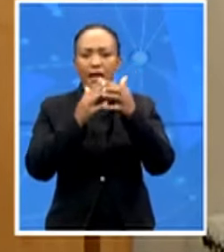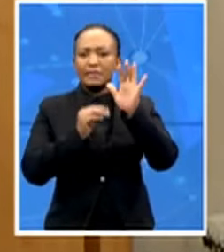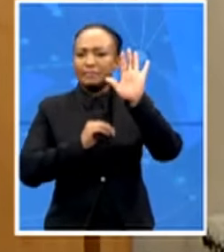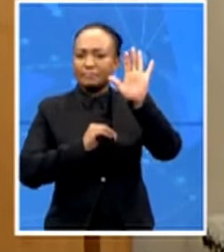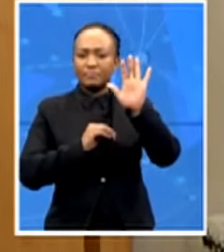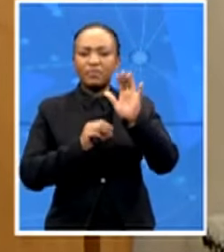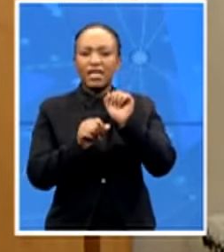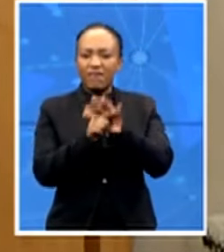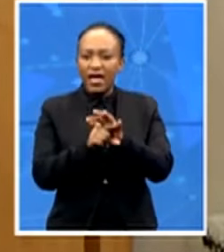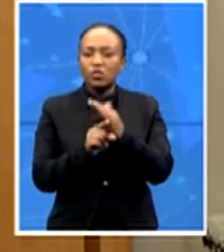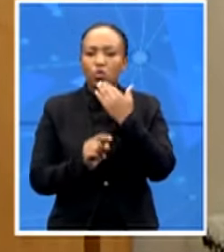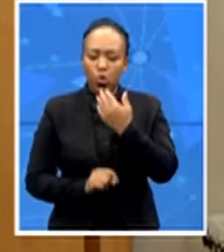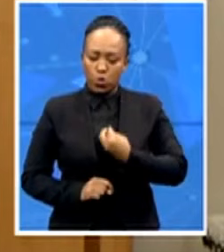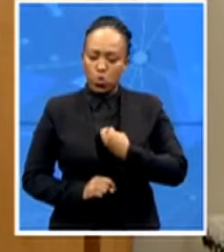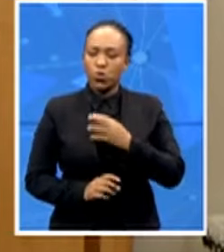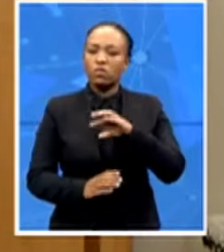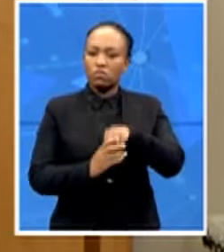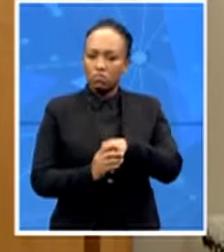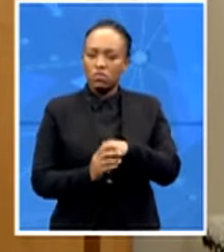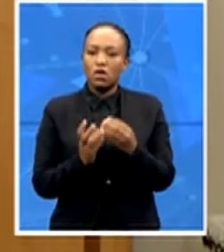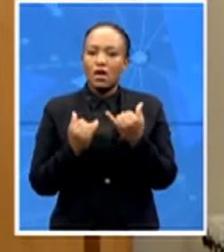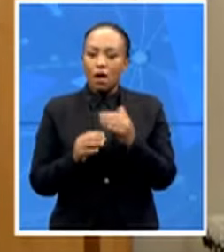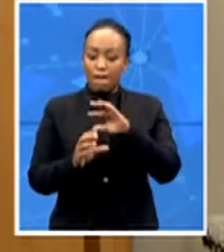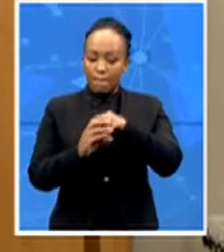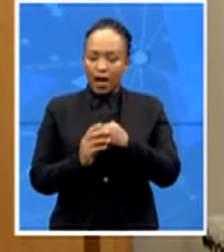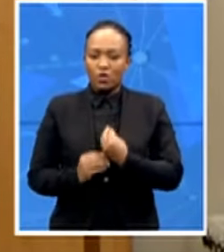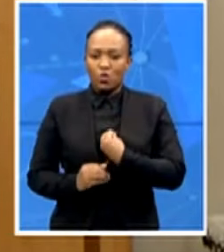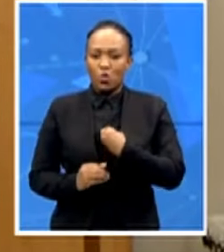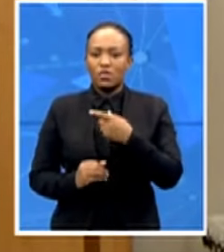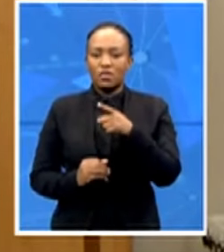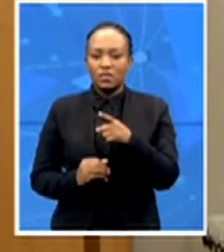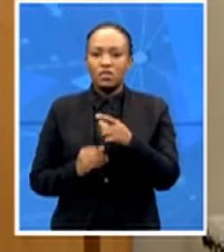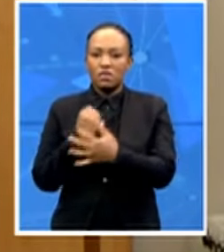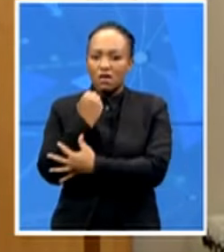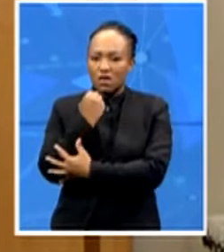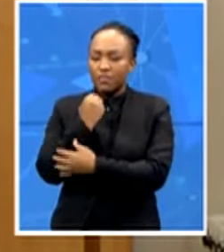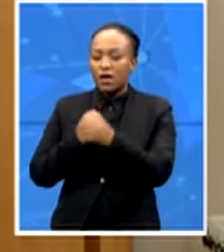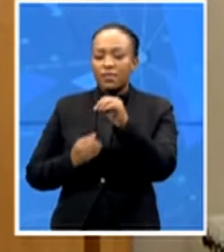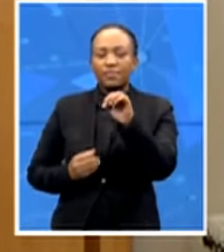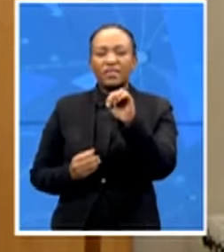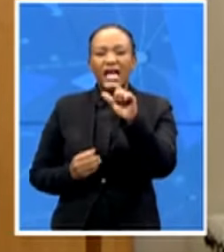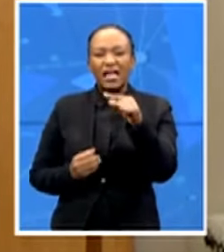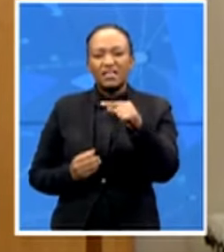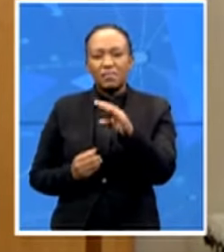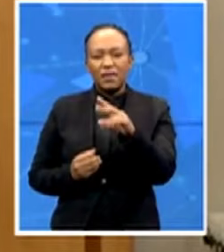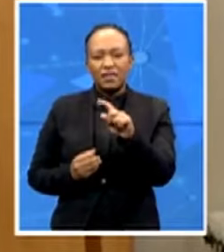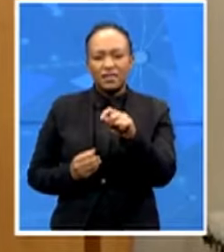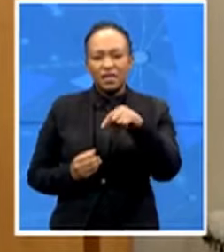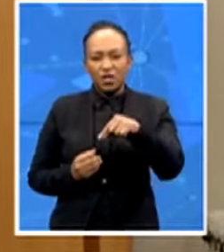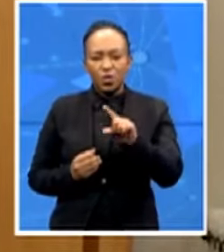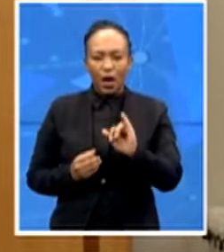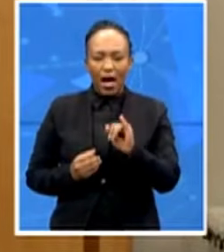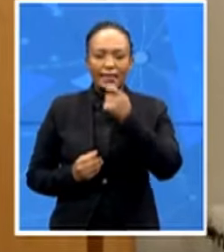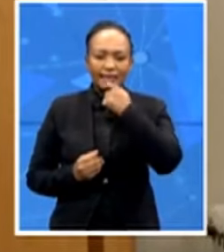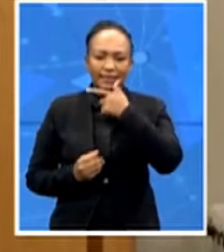certain part of the youth is the queer community you know the queer youth and so I think that it's really important that we as Fairmont talk about this we